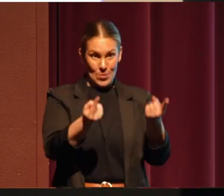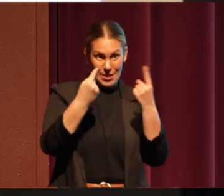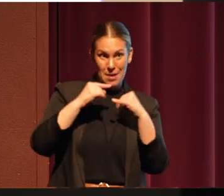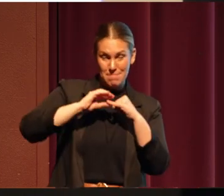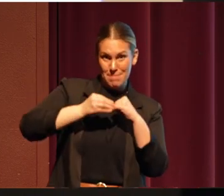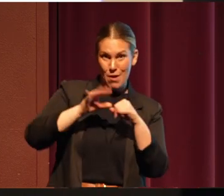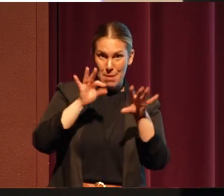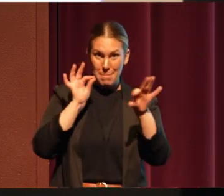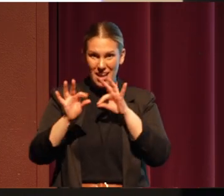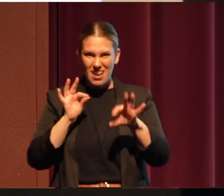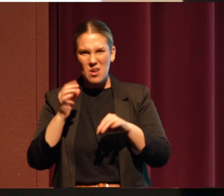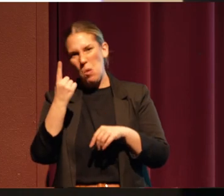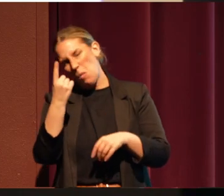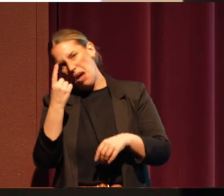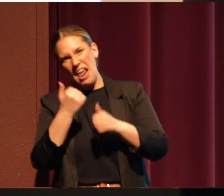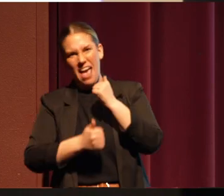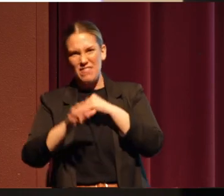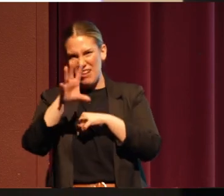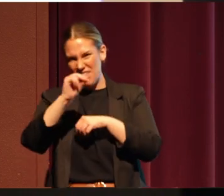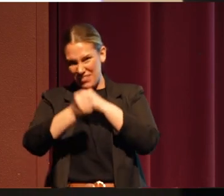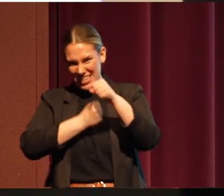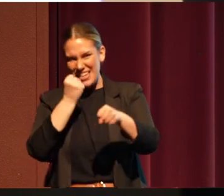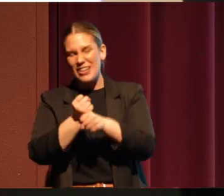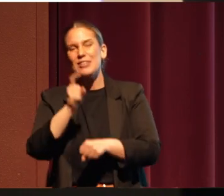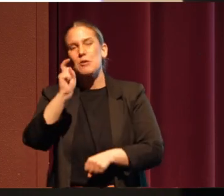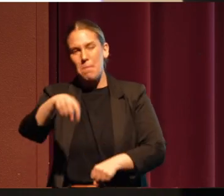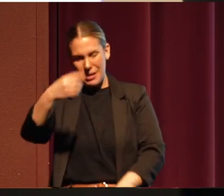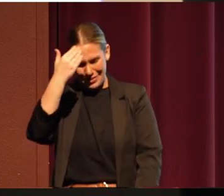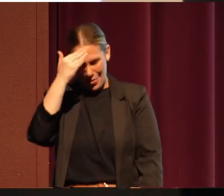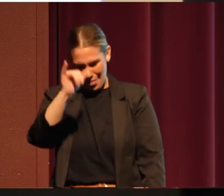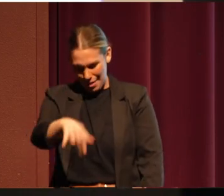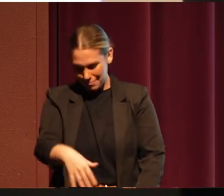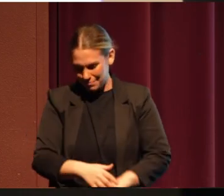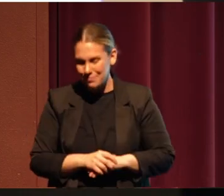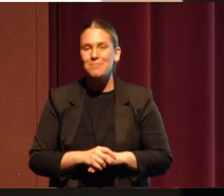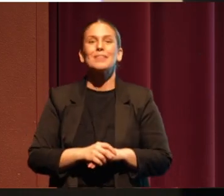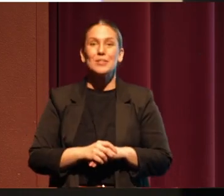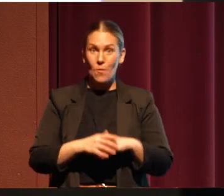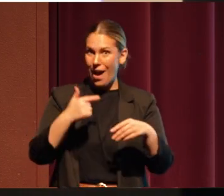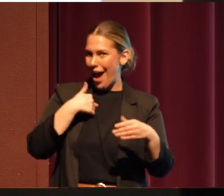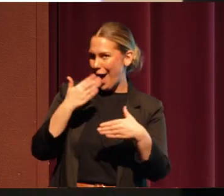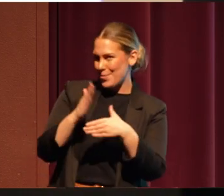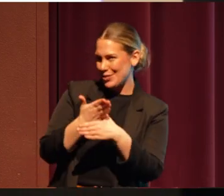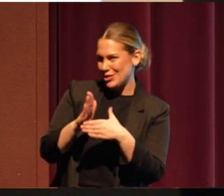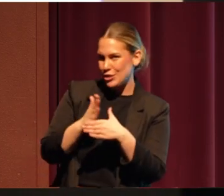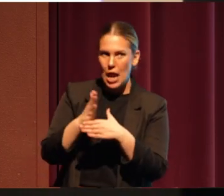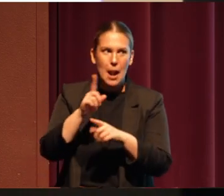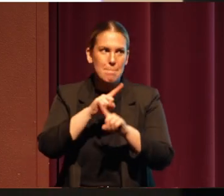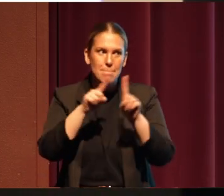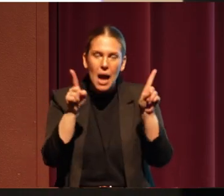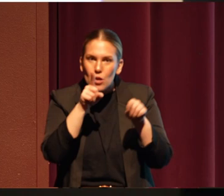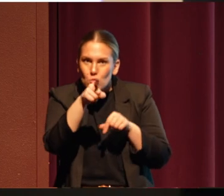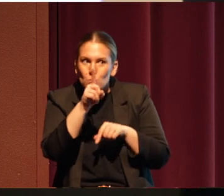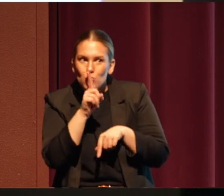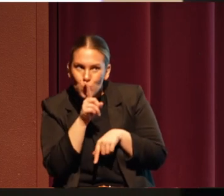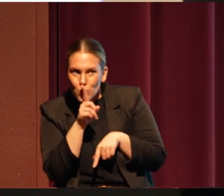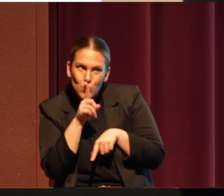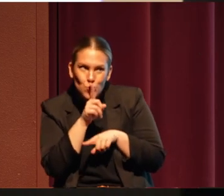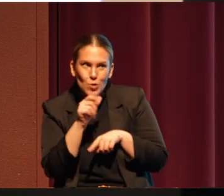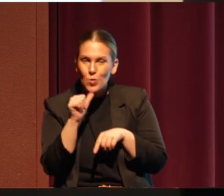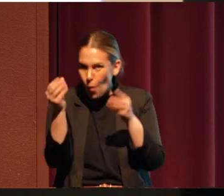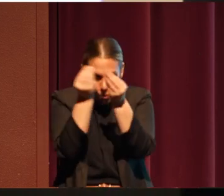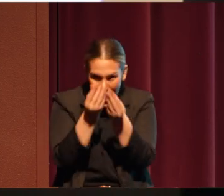once every 50 years, you need to impart this knowledge. So I'm going to share it with you. But you guys can't tell anybody.